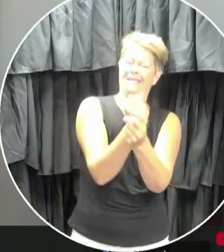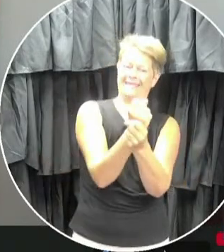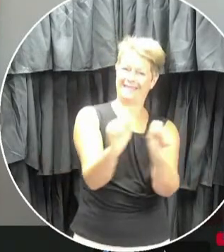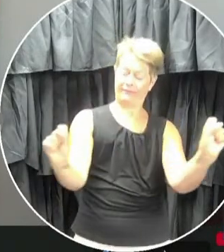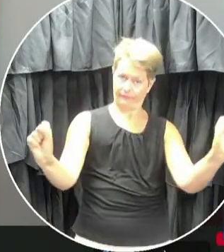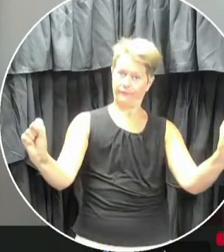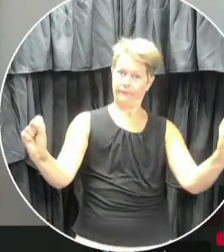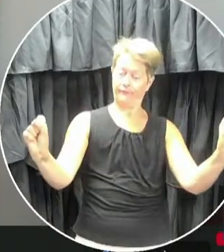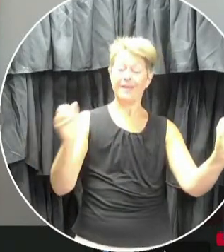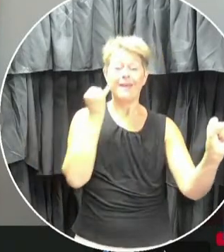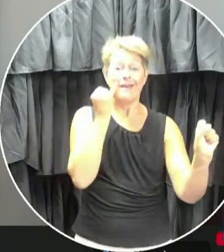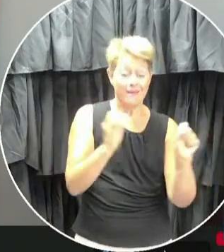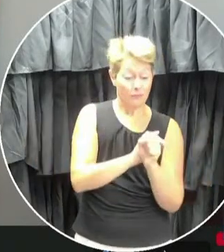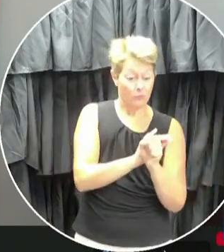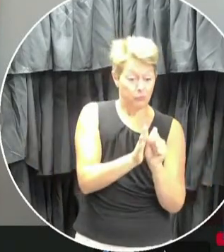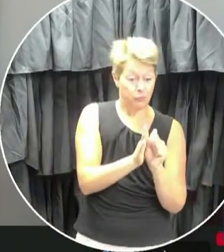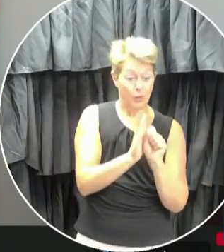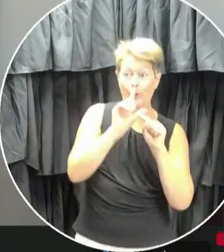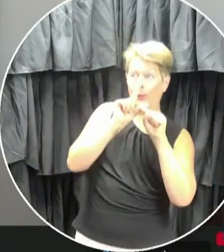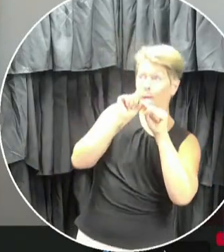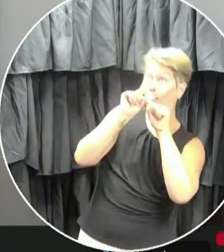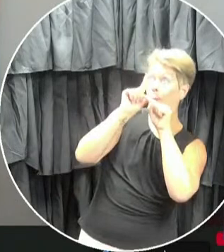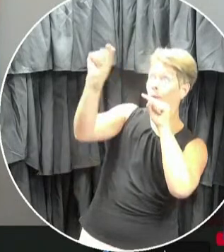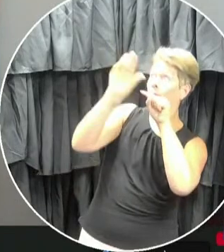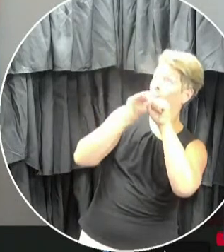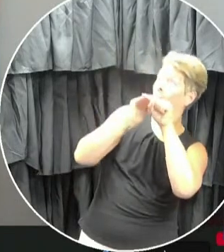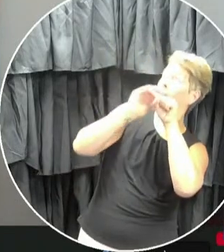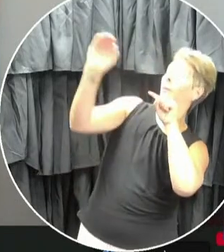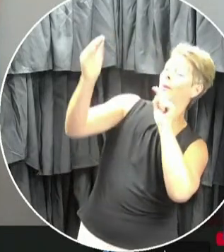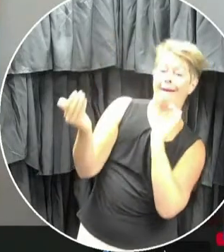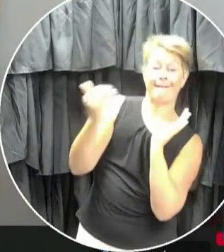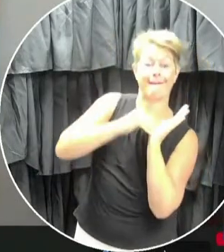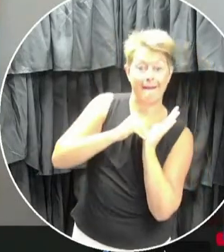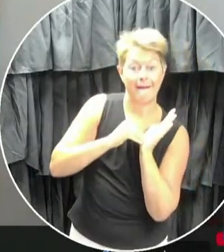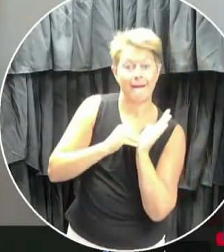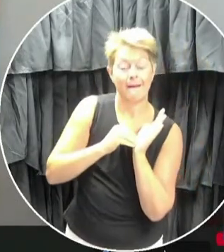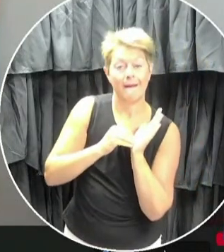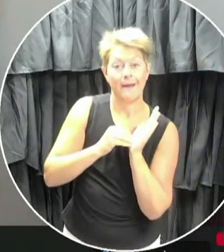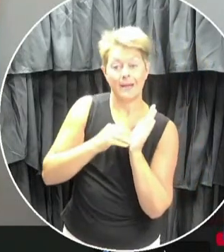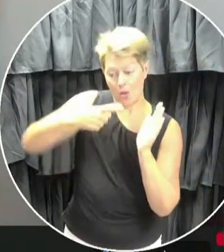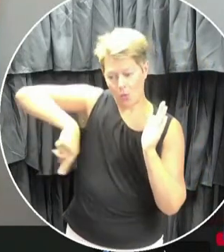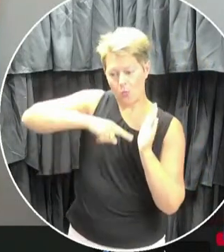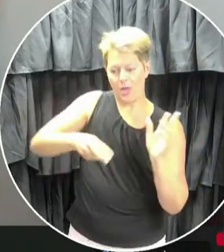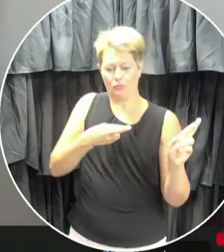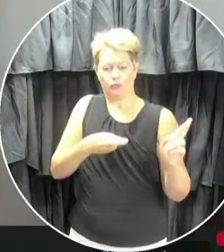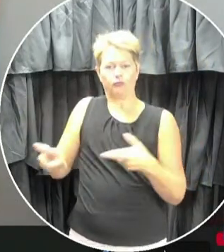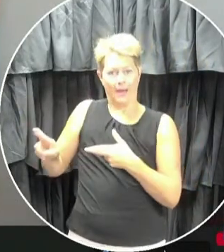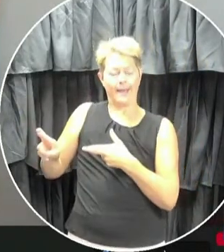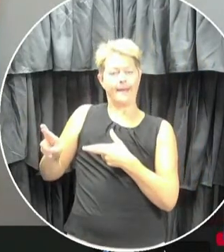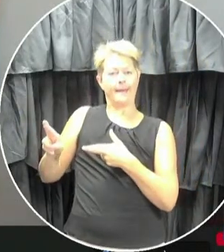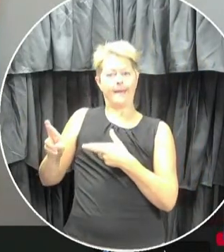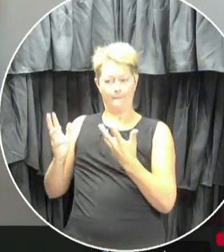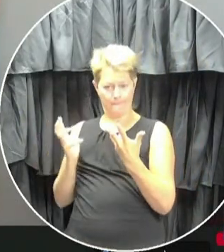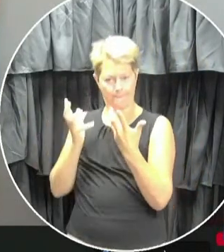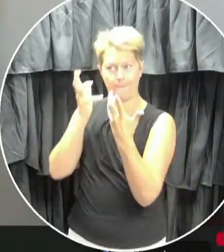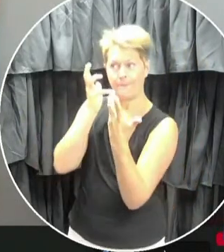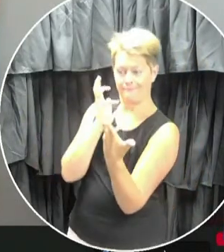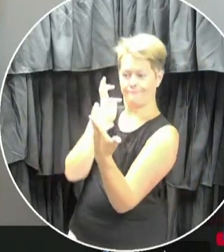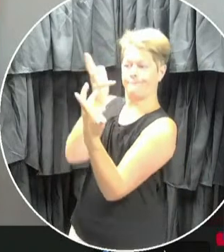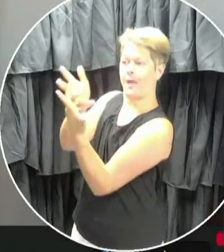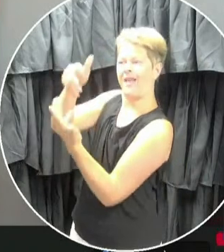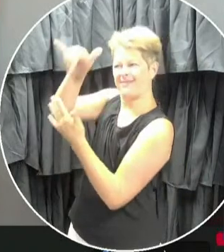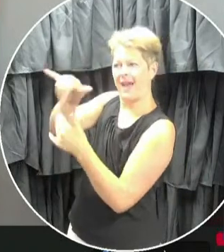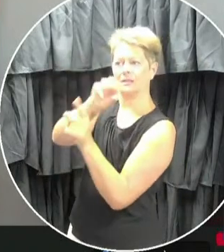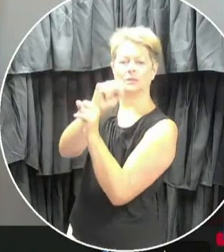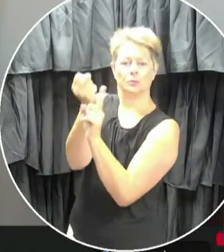If the virus does reemerge to any significant degree, we're ready to pivot and adapt to what comes our way,